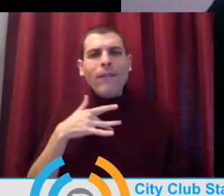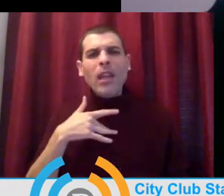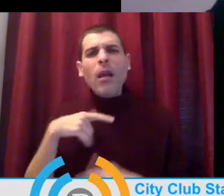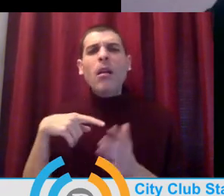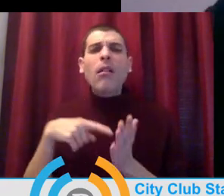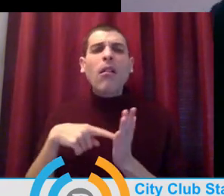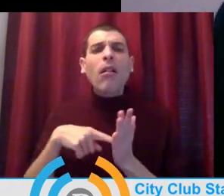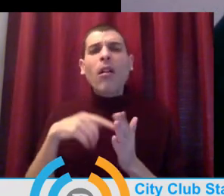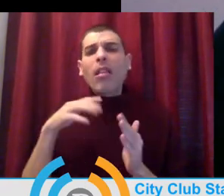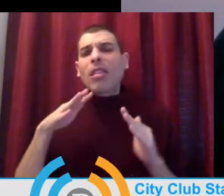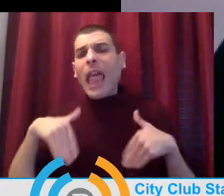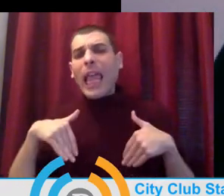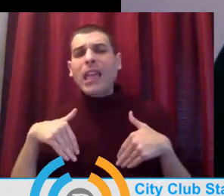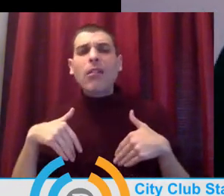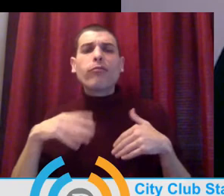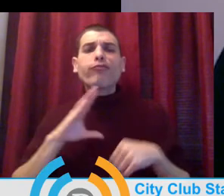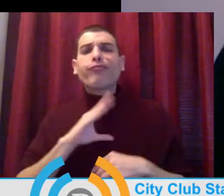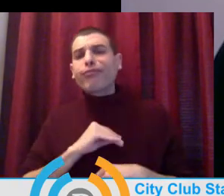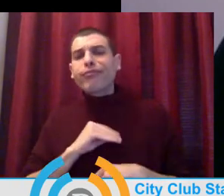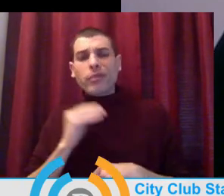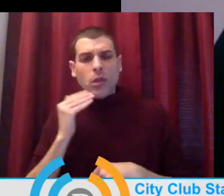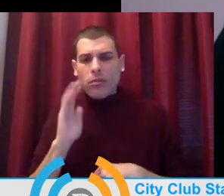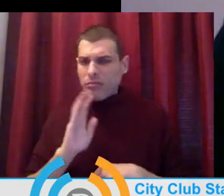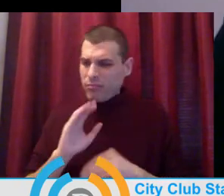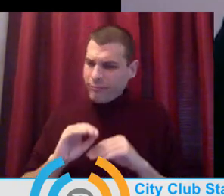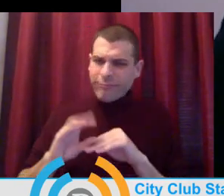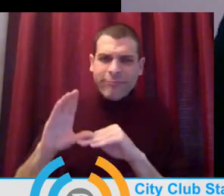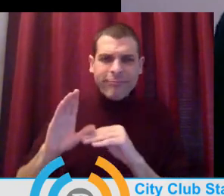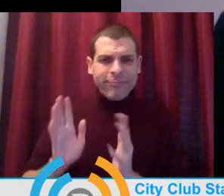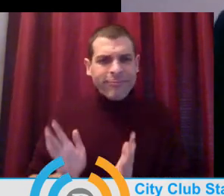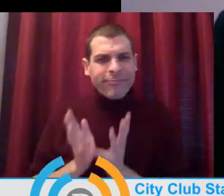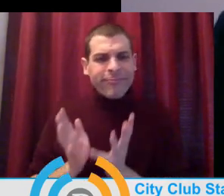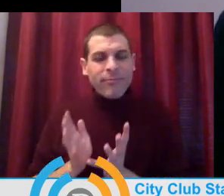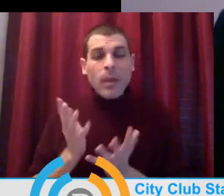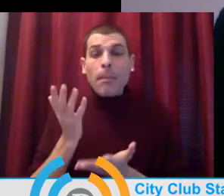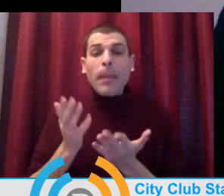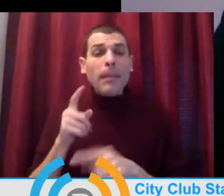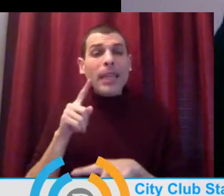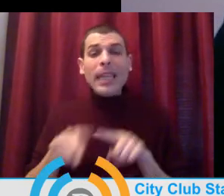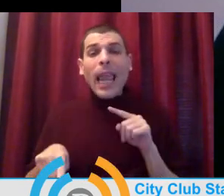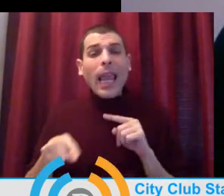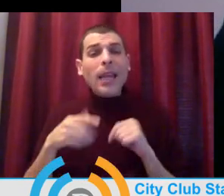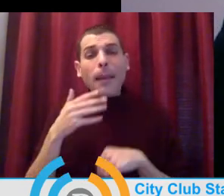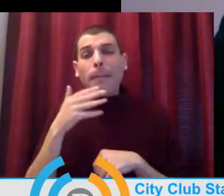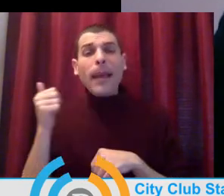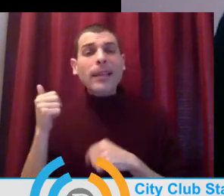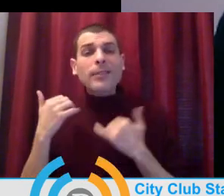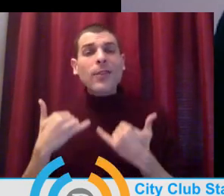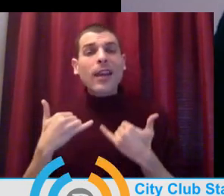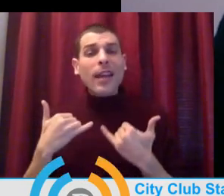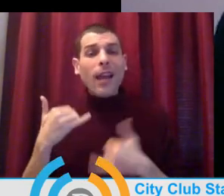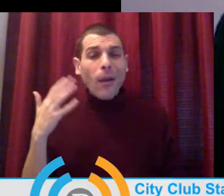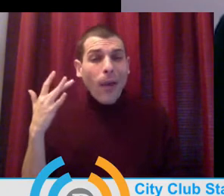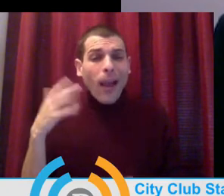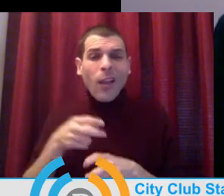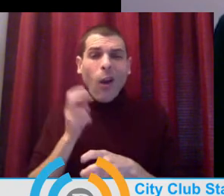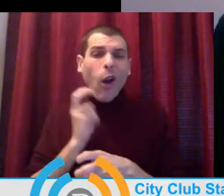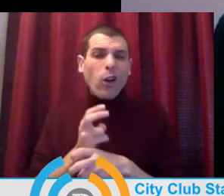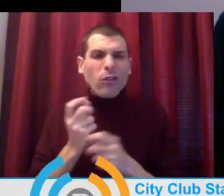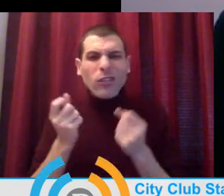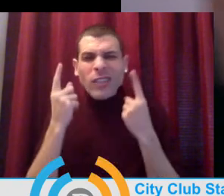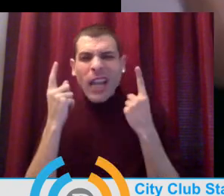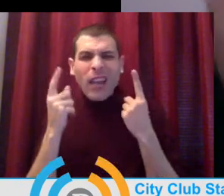or not being able to do best because it's hard for them to understand